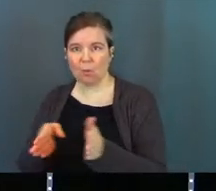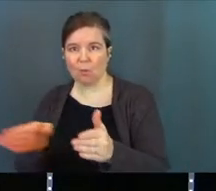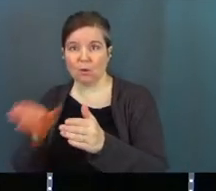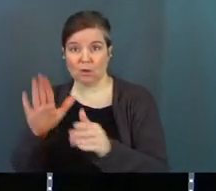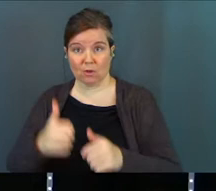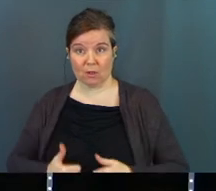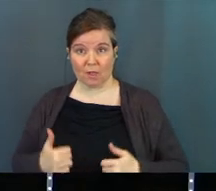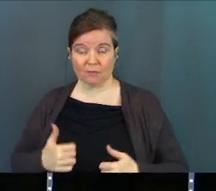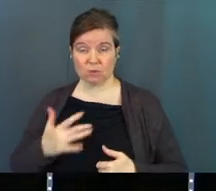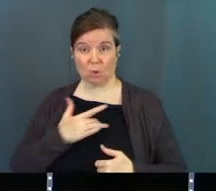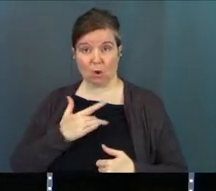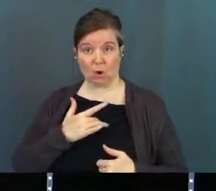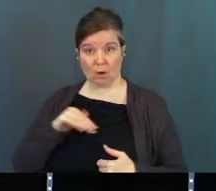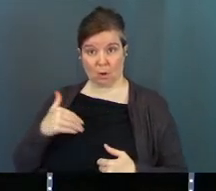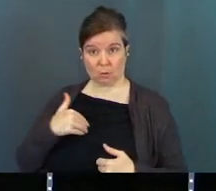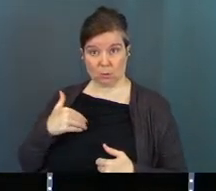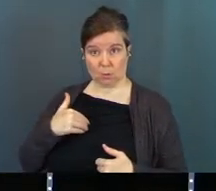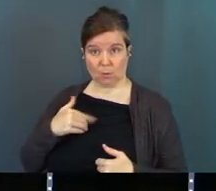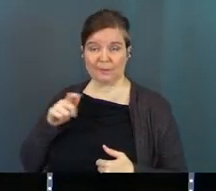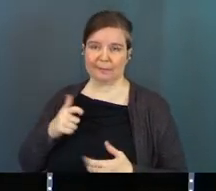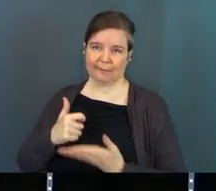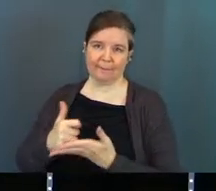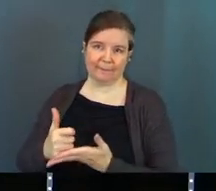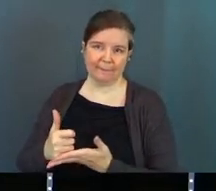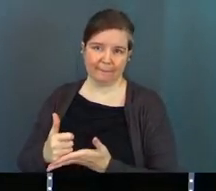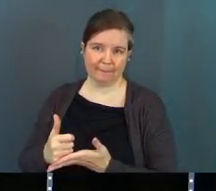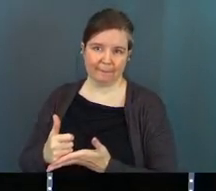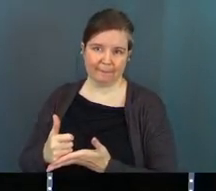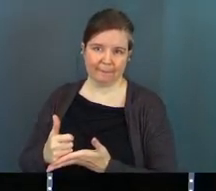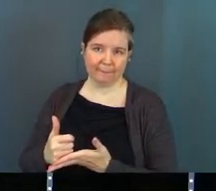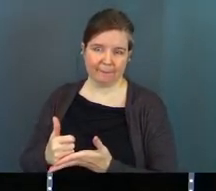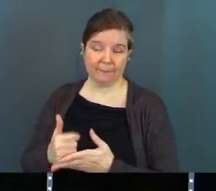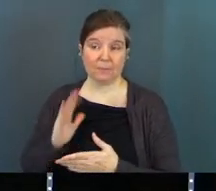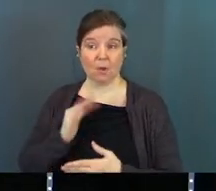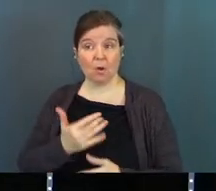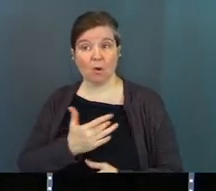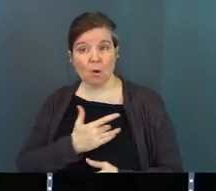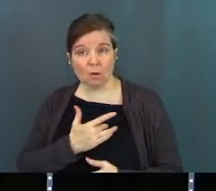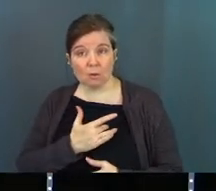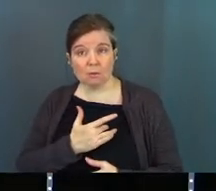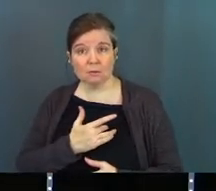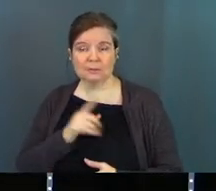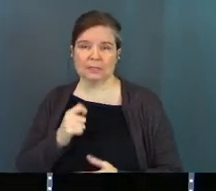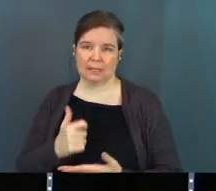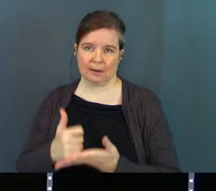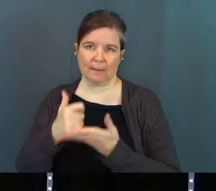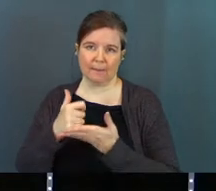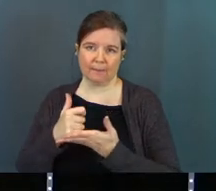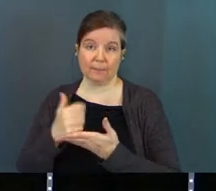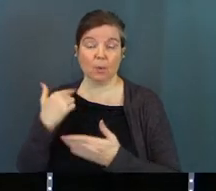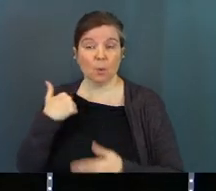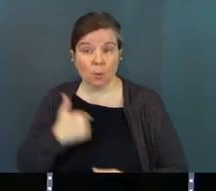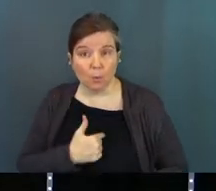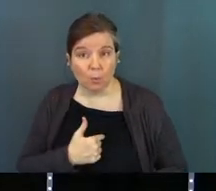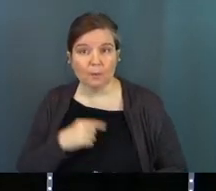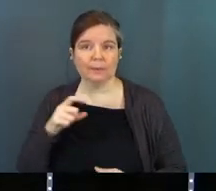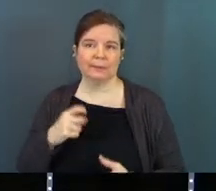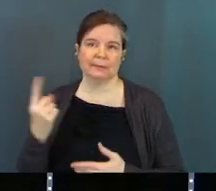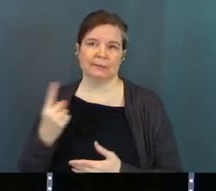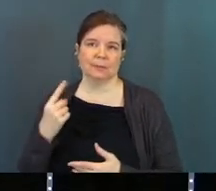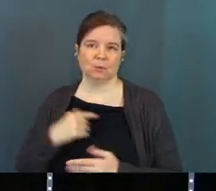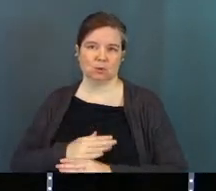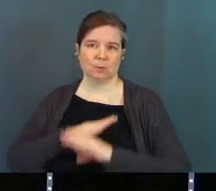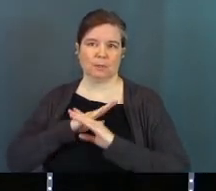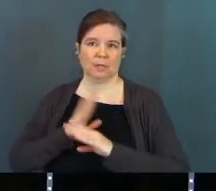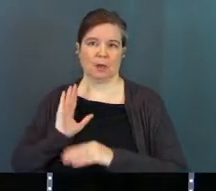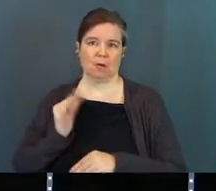our souls, they need help. Our hearts need help. We kind of need something